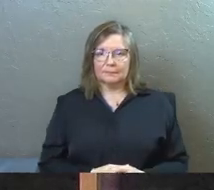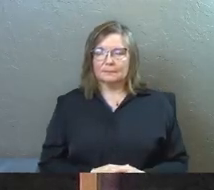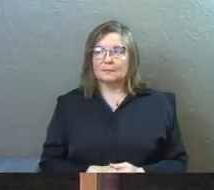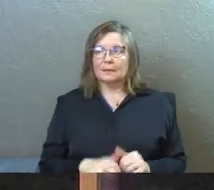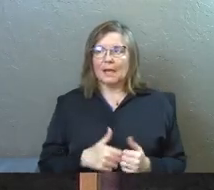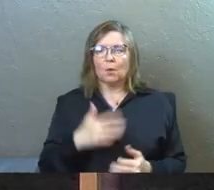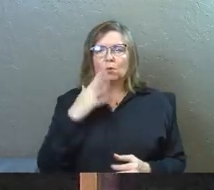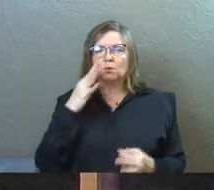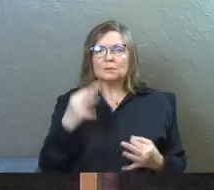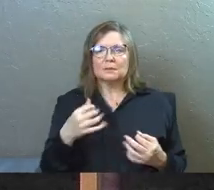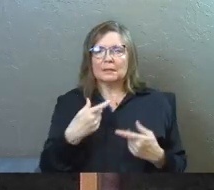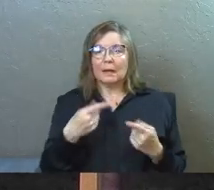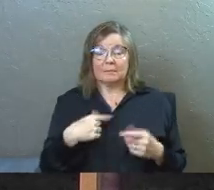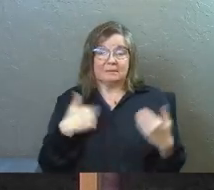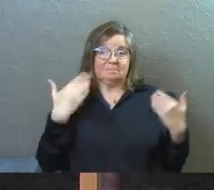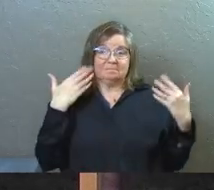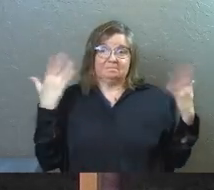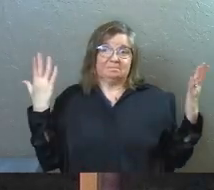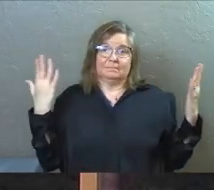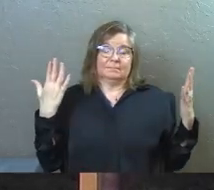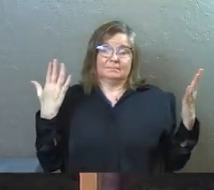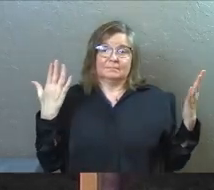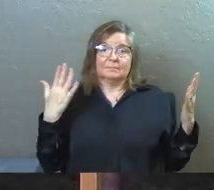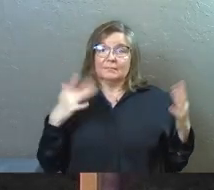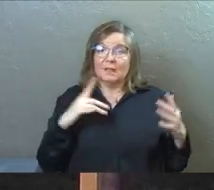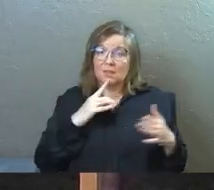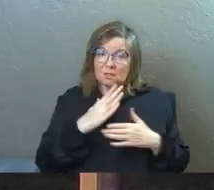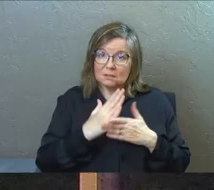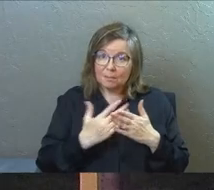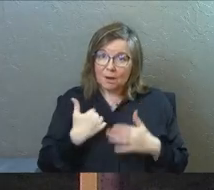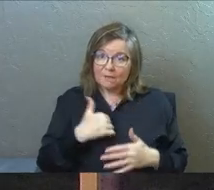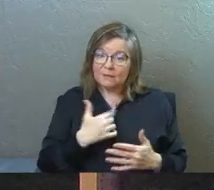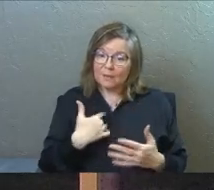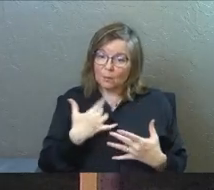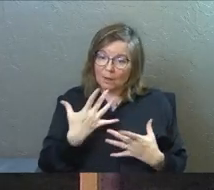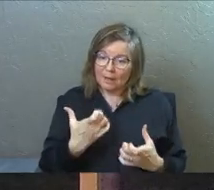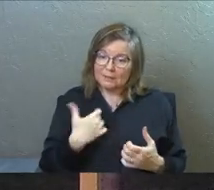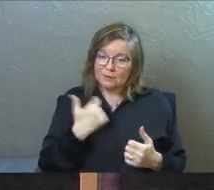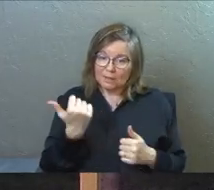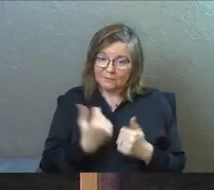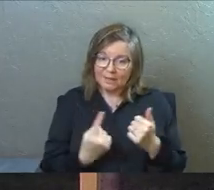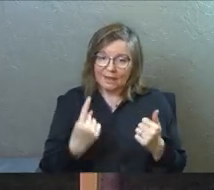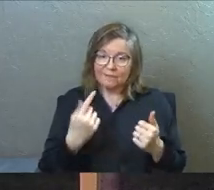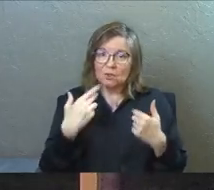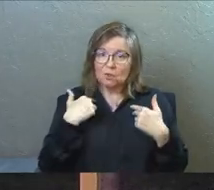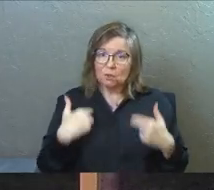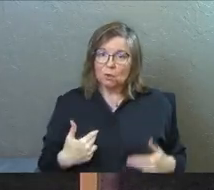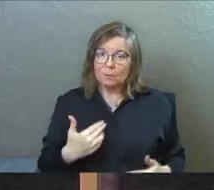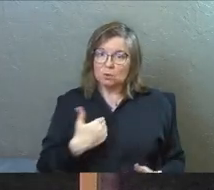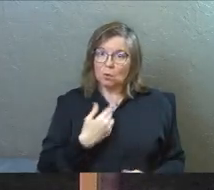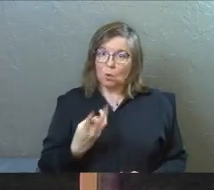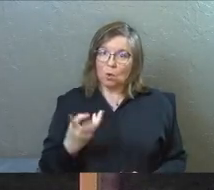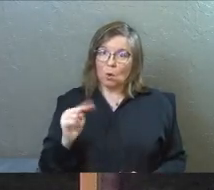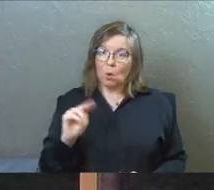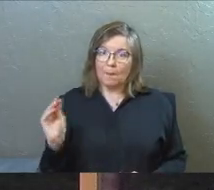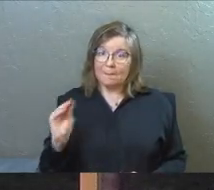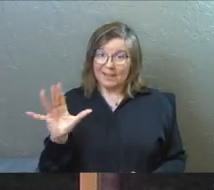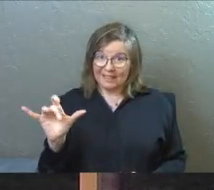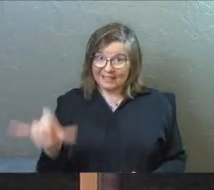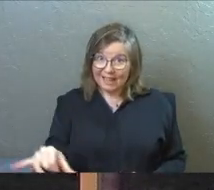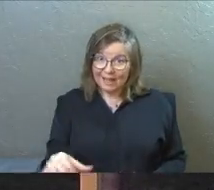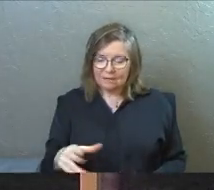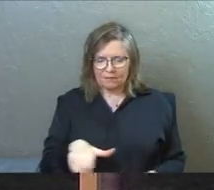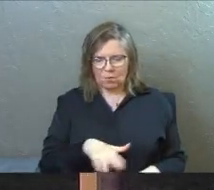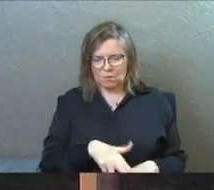How do those decisions get made? I don't know. Isn't there a part of us that would like to give every single human soul their own miracle like